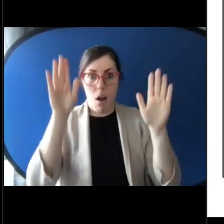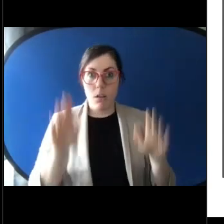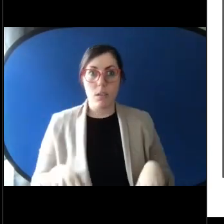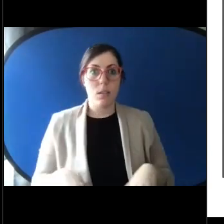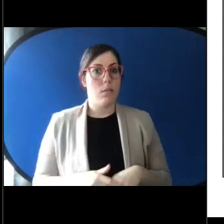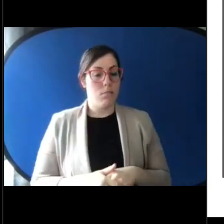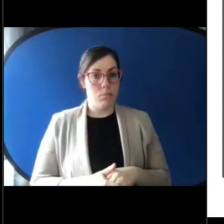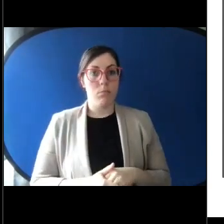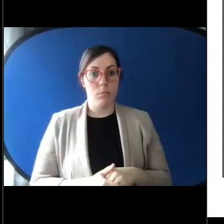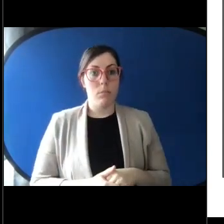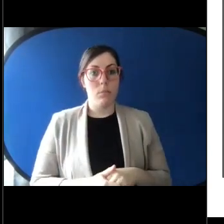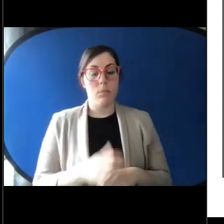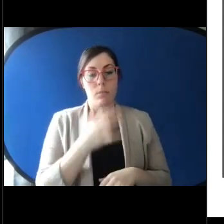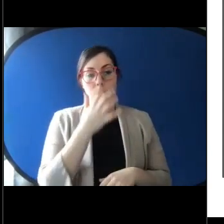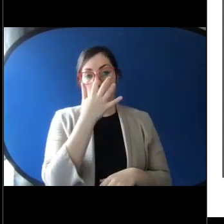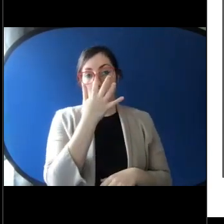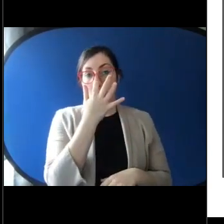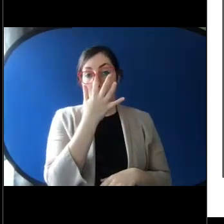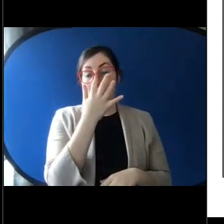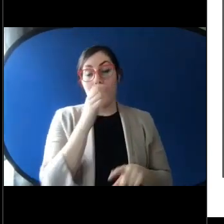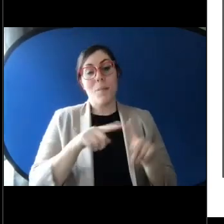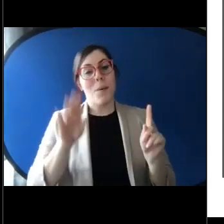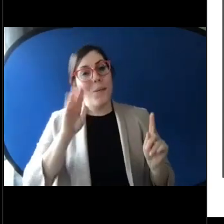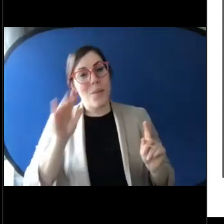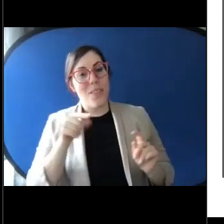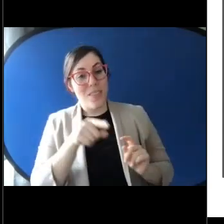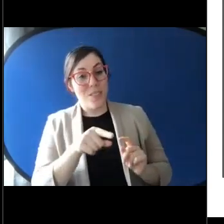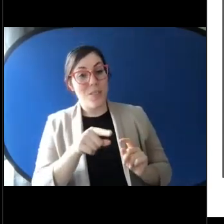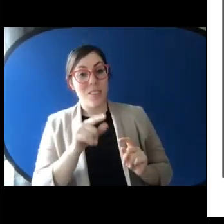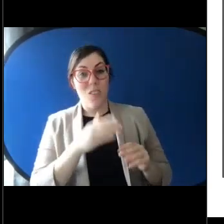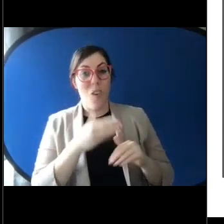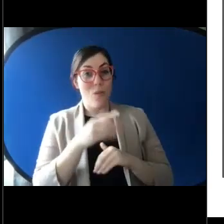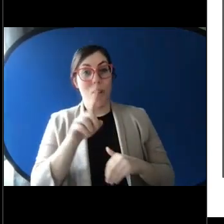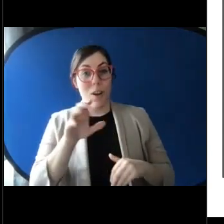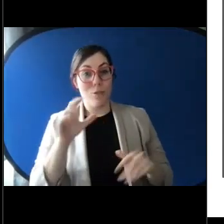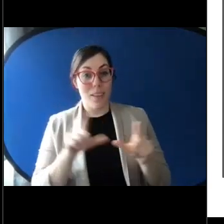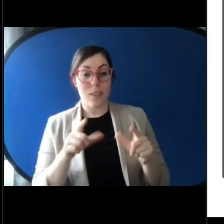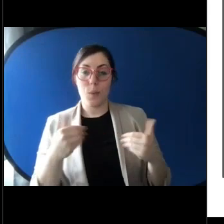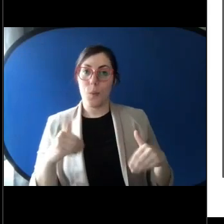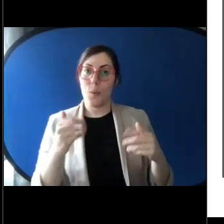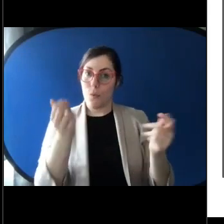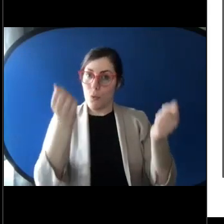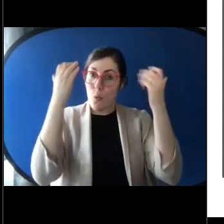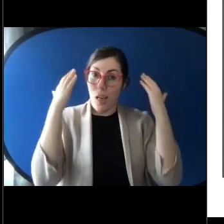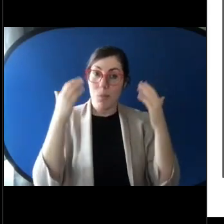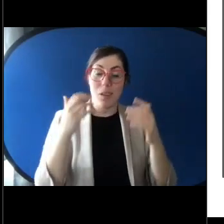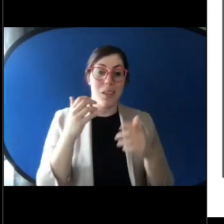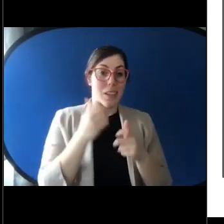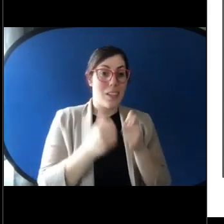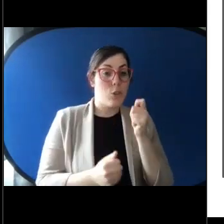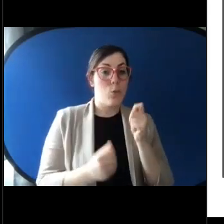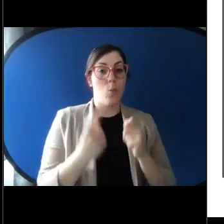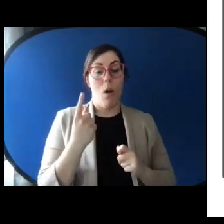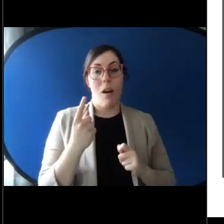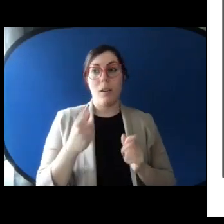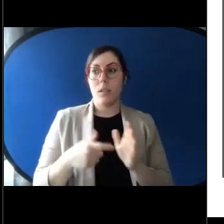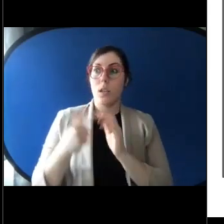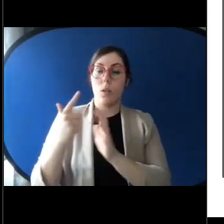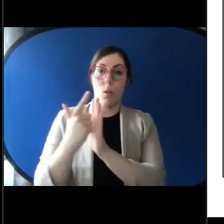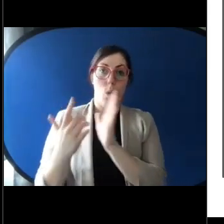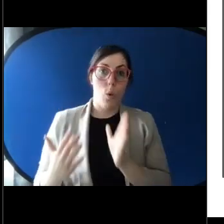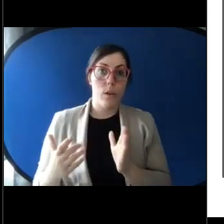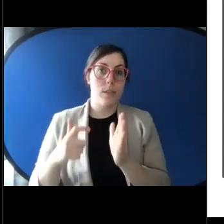However, this is kind of overwhelming. If there's more than 100 licenses, that if each one takes lawyers so that's a time to deal with,